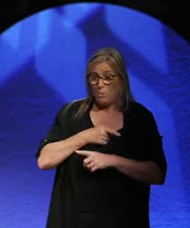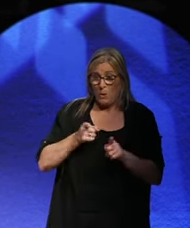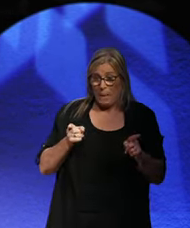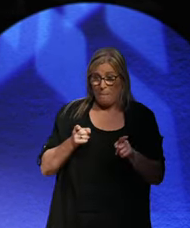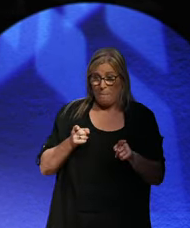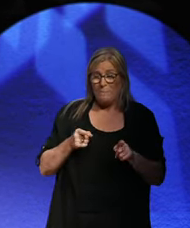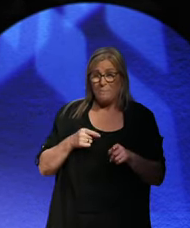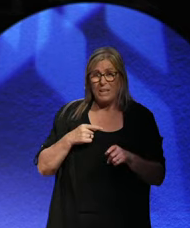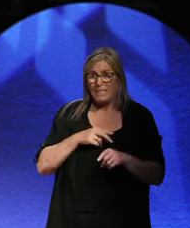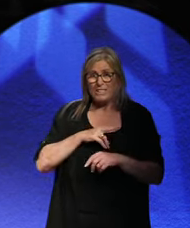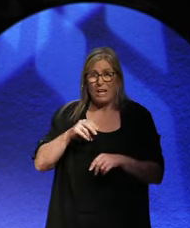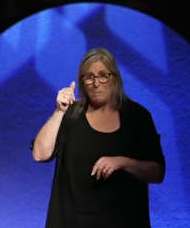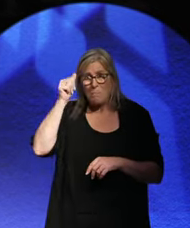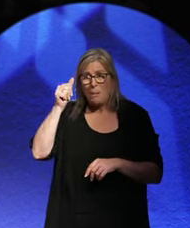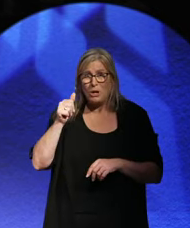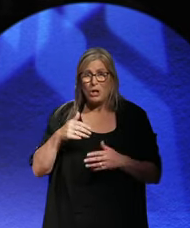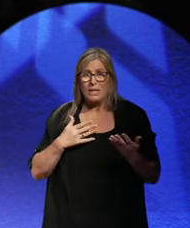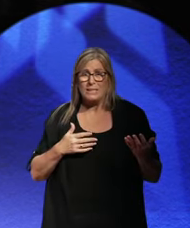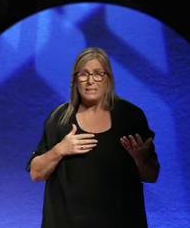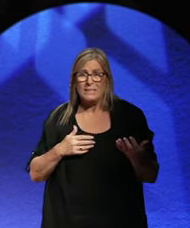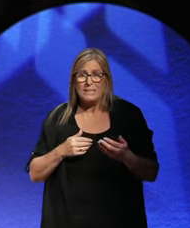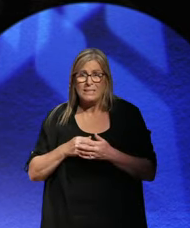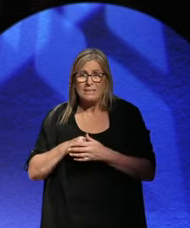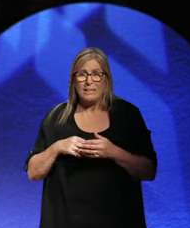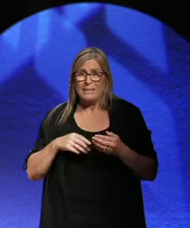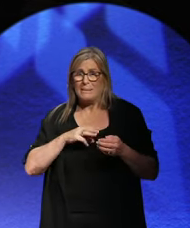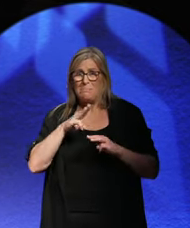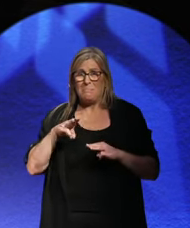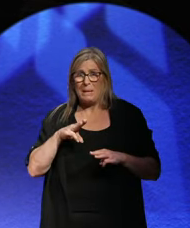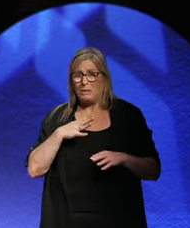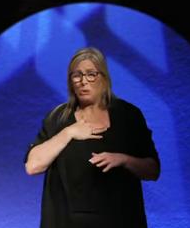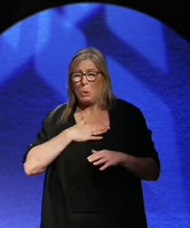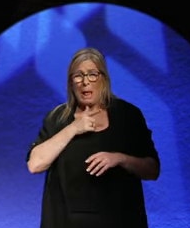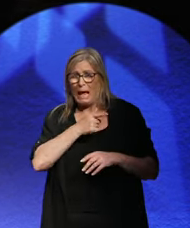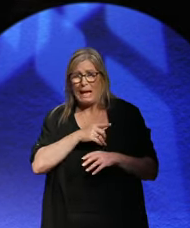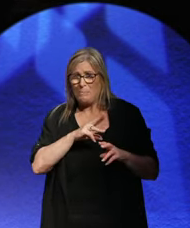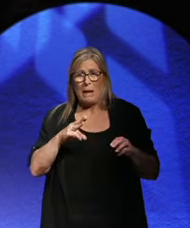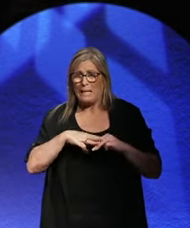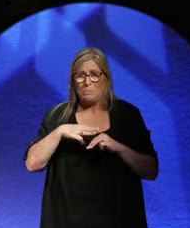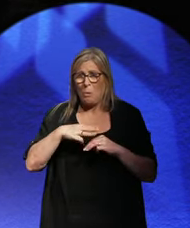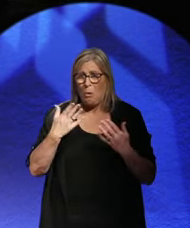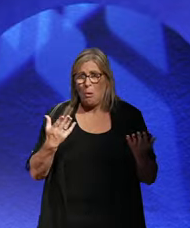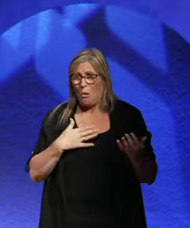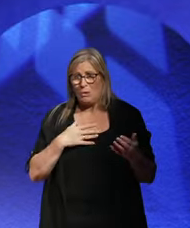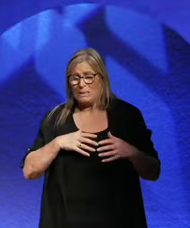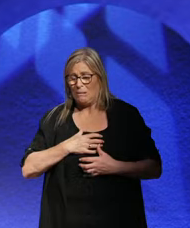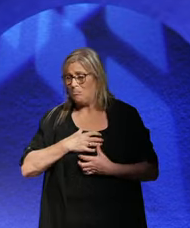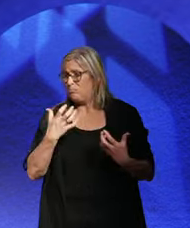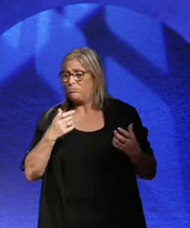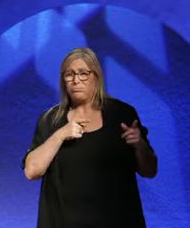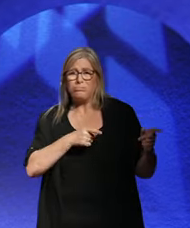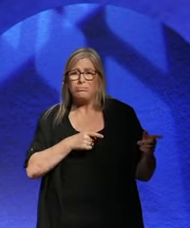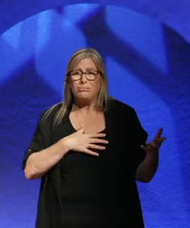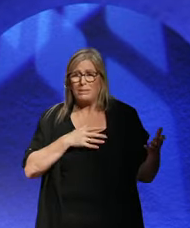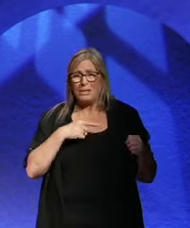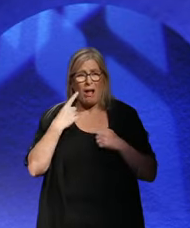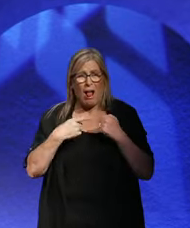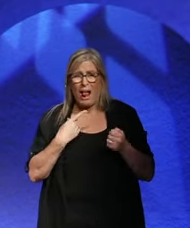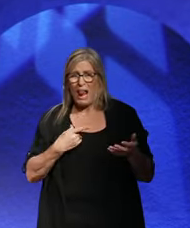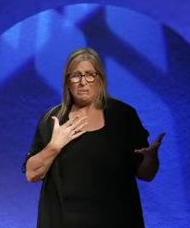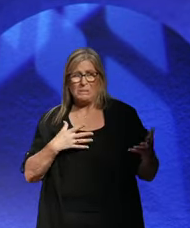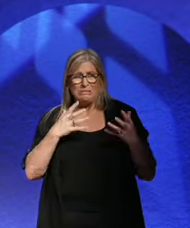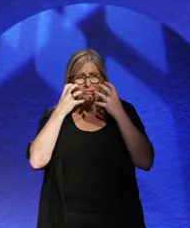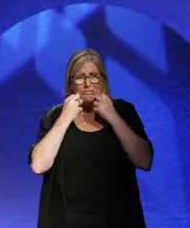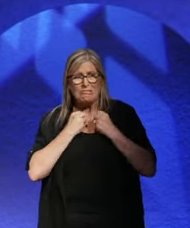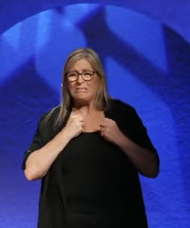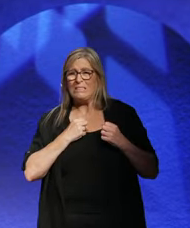You know, someone said he's about as popular as an undertaker coming to deliver a coffin. And that's